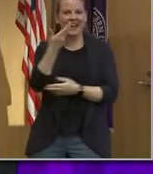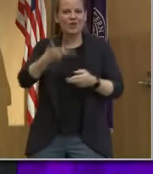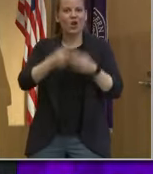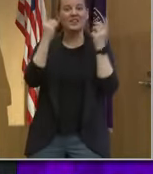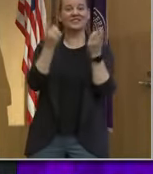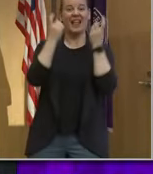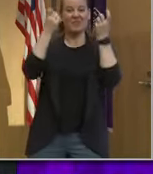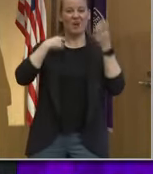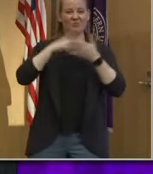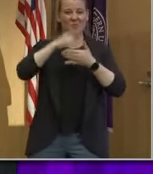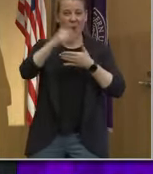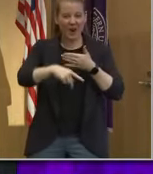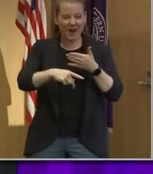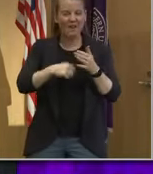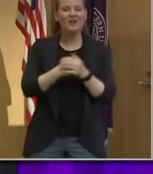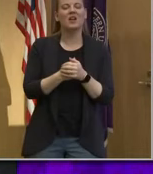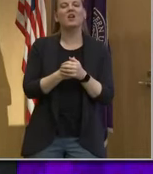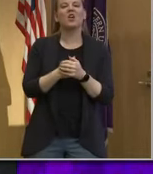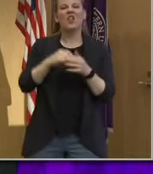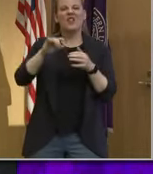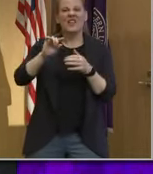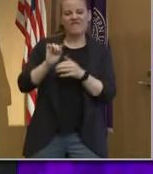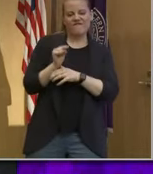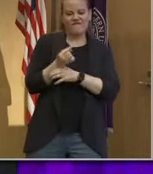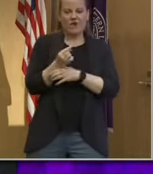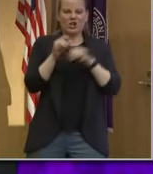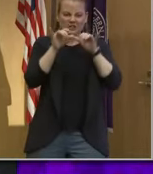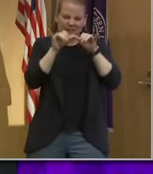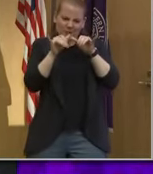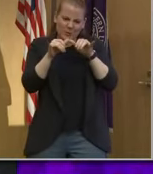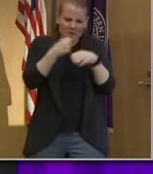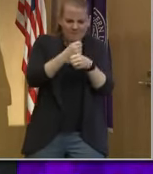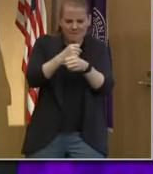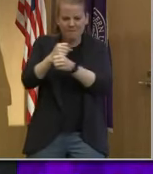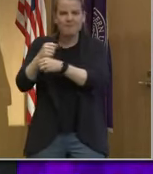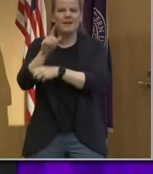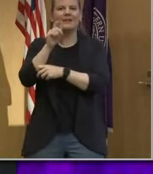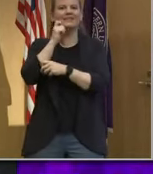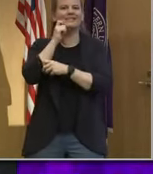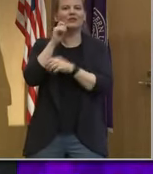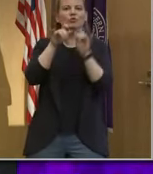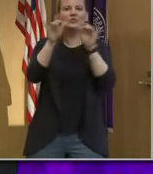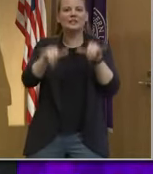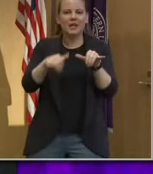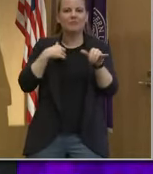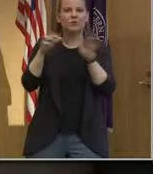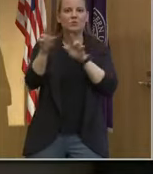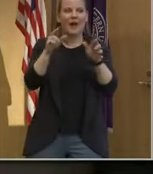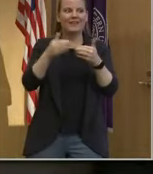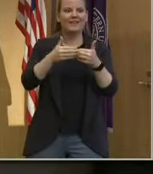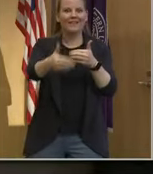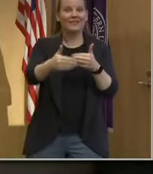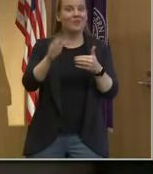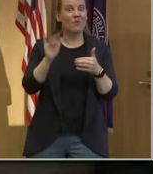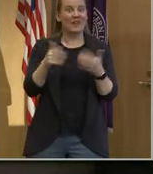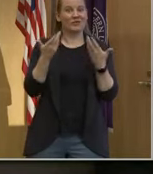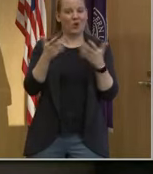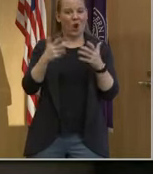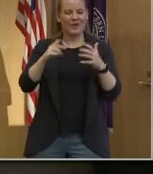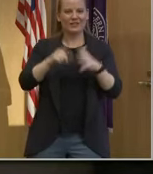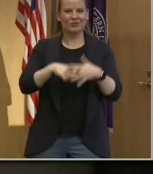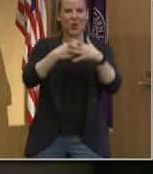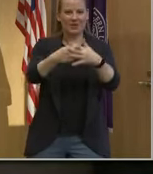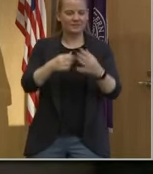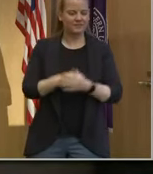getting these first engineered tissue systems off the ground. And so that work is already beginning. So work in the hub is going to be in